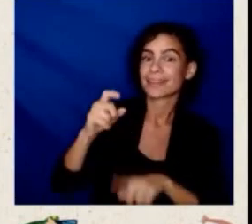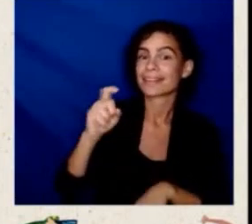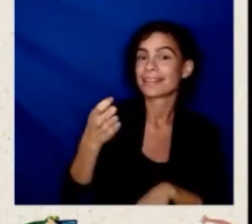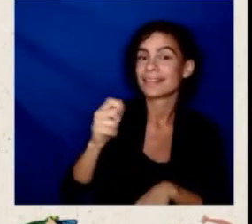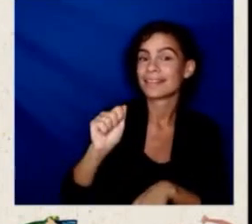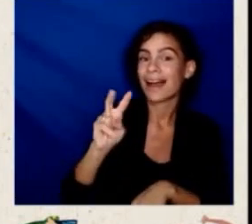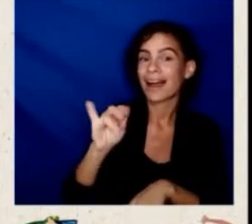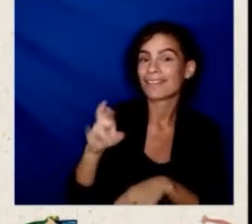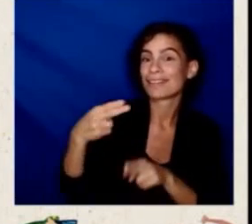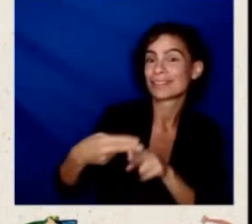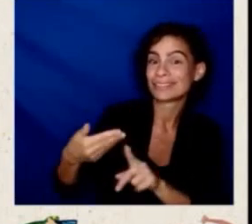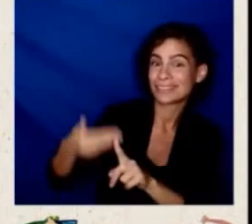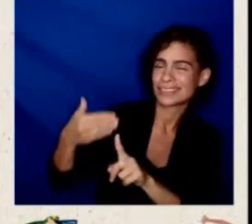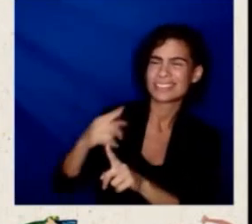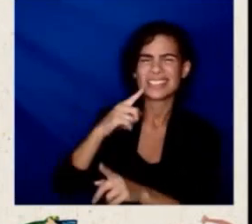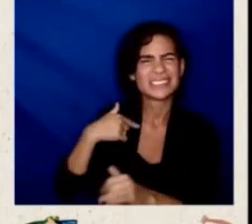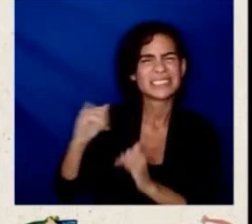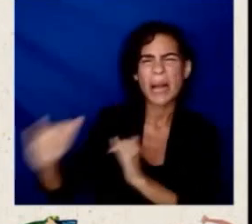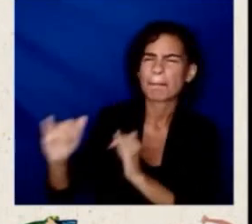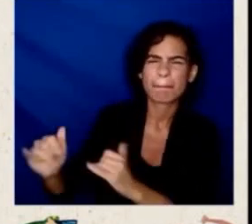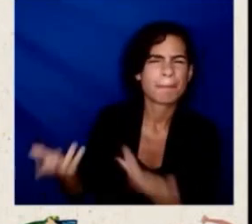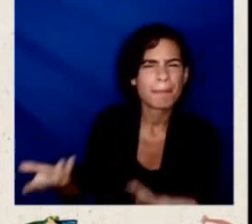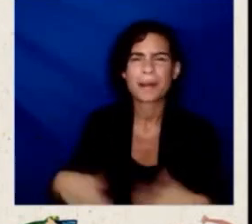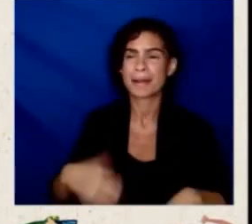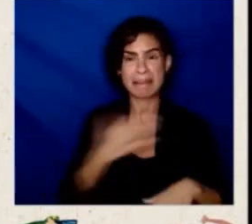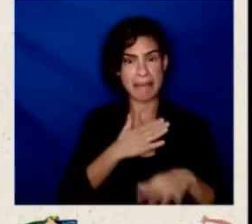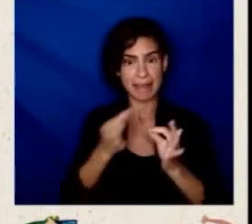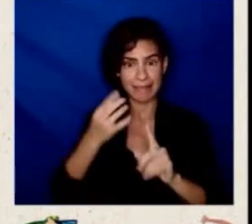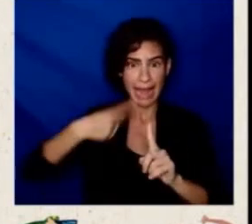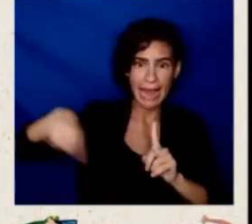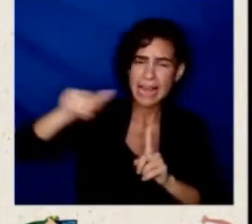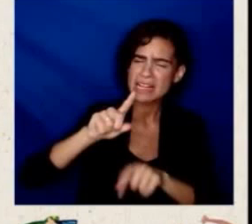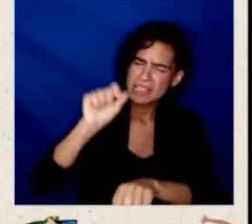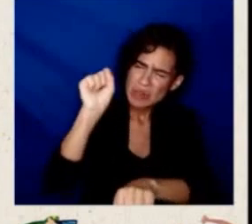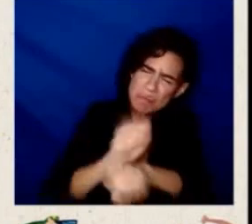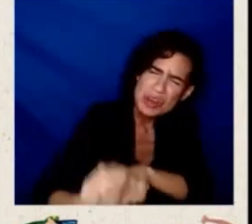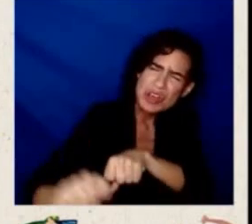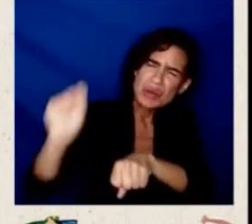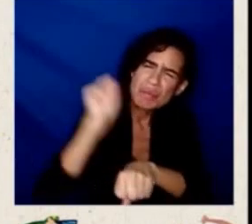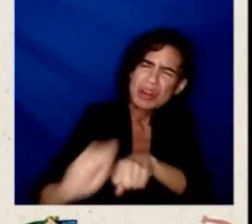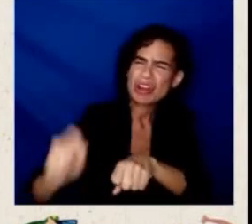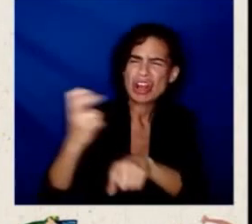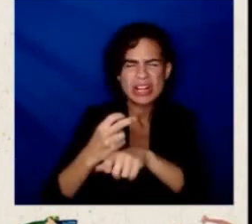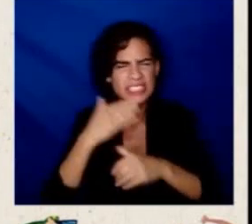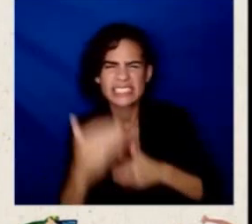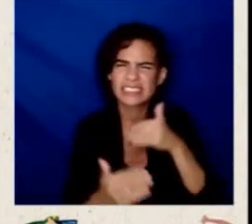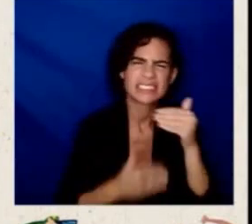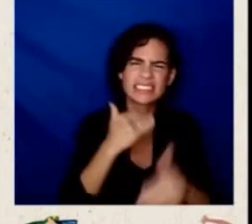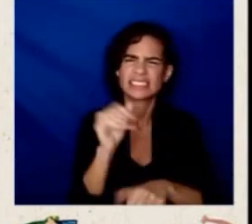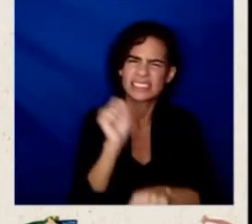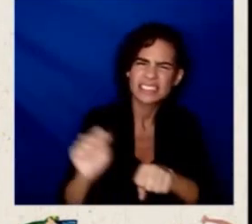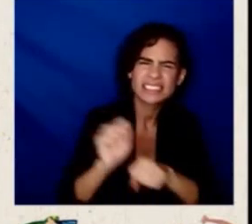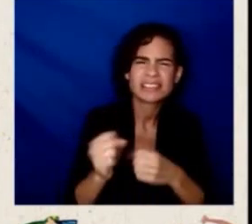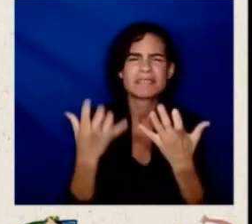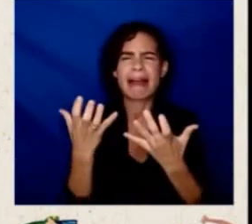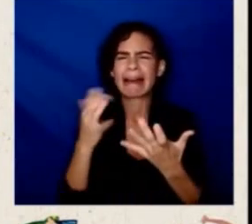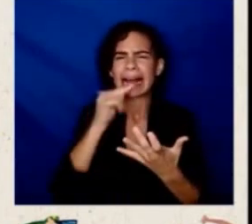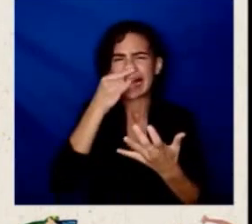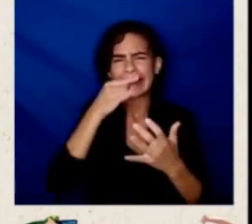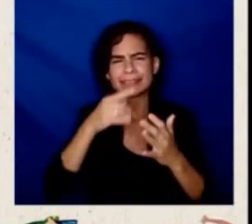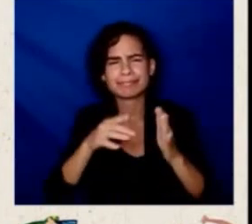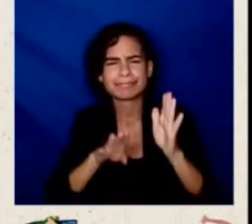that was committed to working hard, to providing opportunities for the next generation and to serve the community. So,